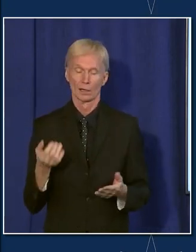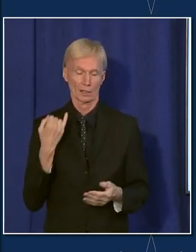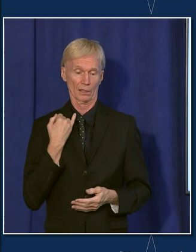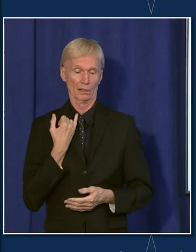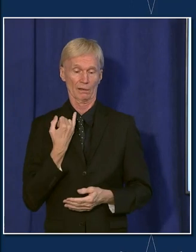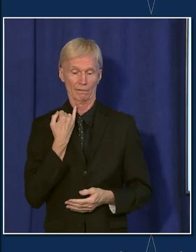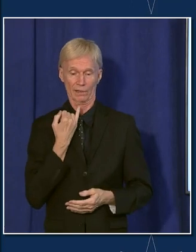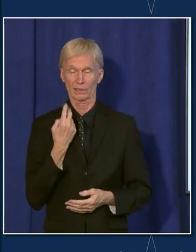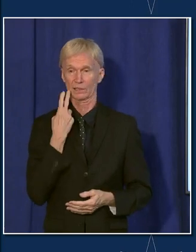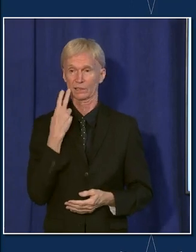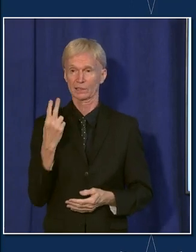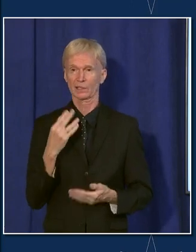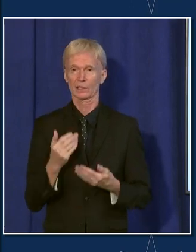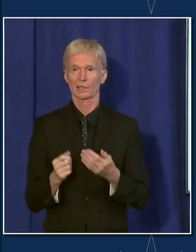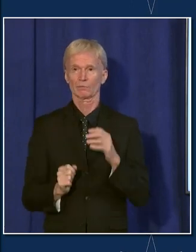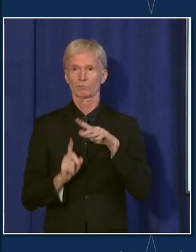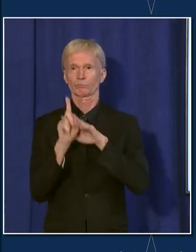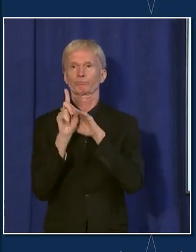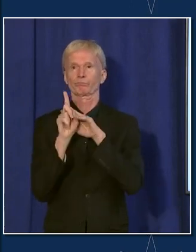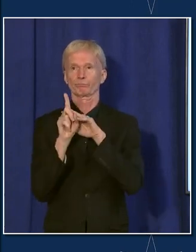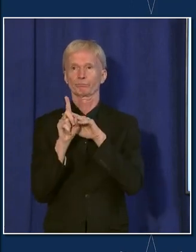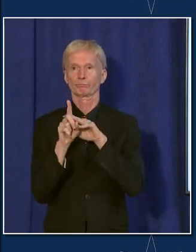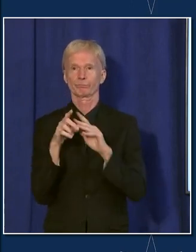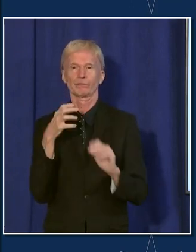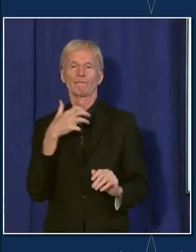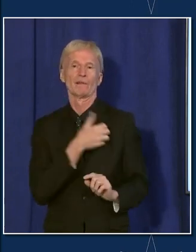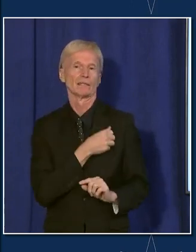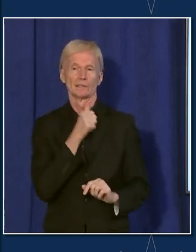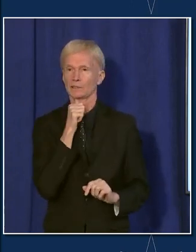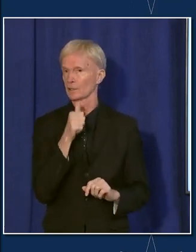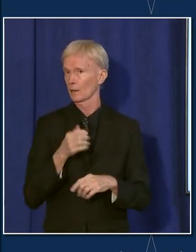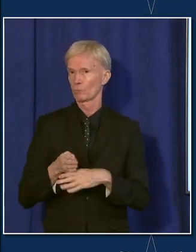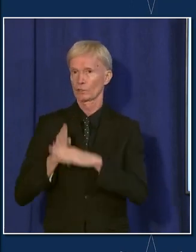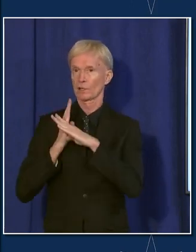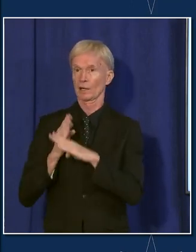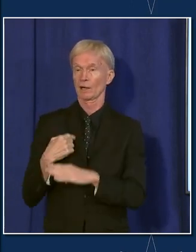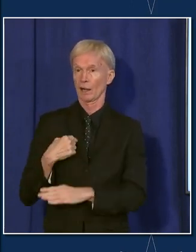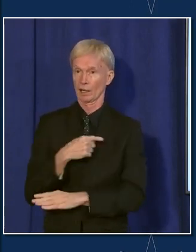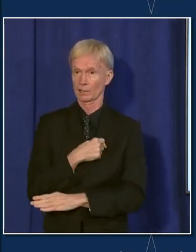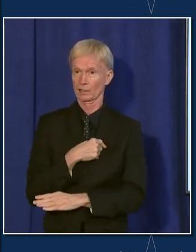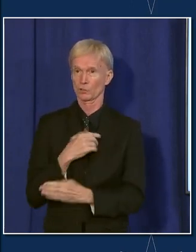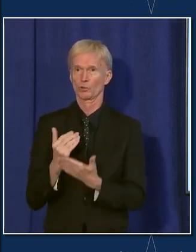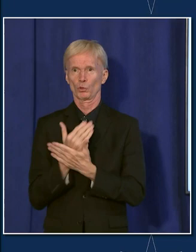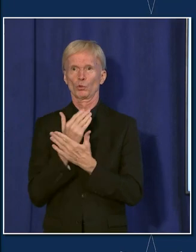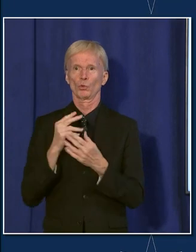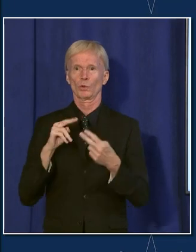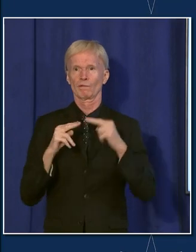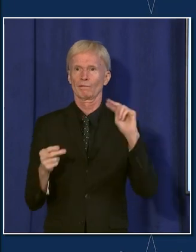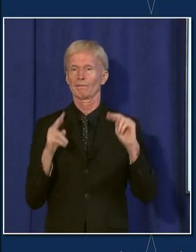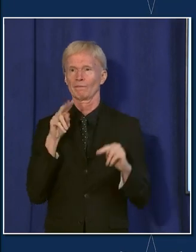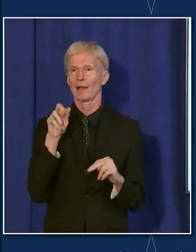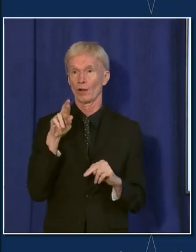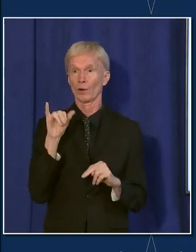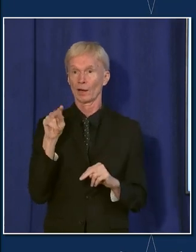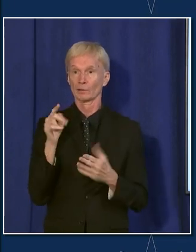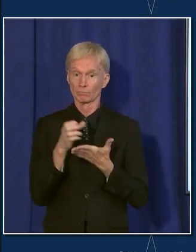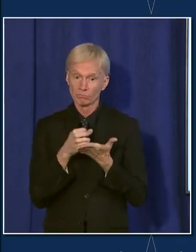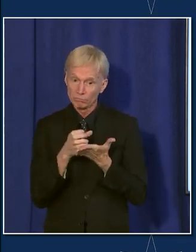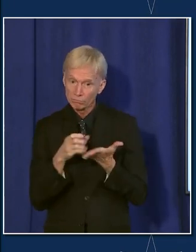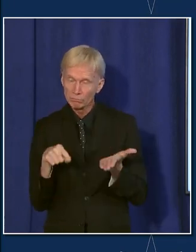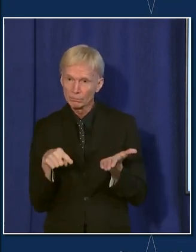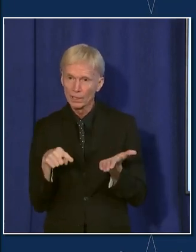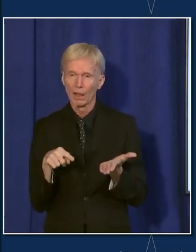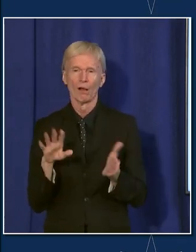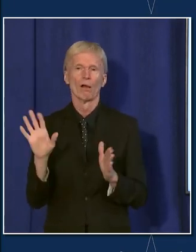see a variant emerge that the vaccine really did not protect against, that would be one of the things that would be a real